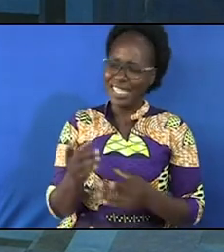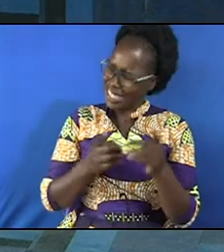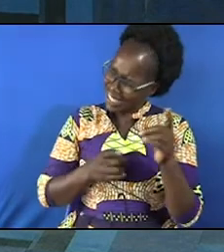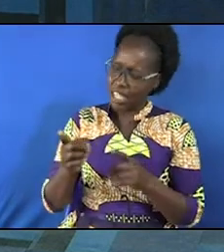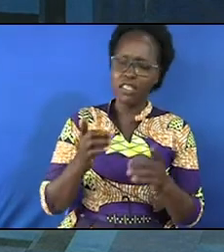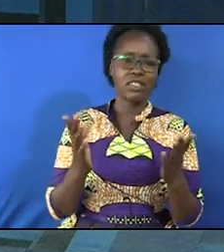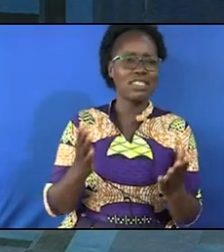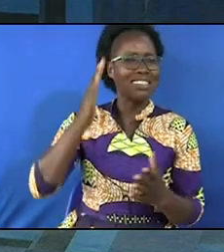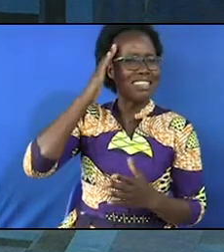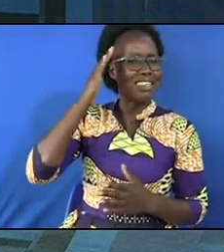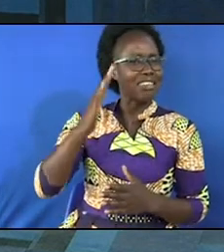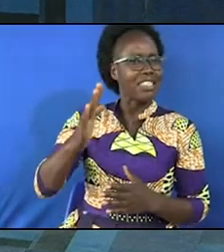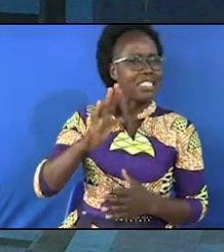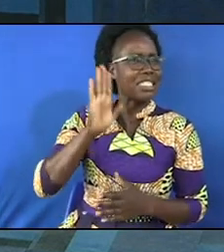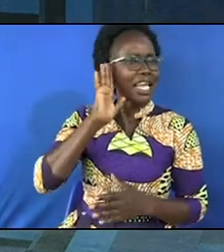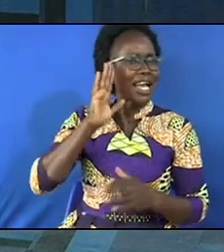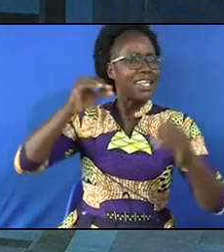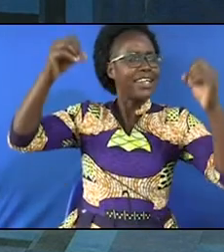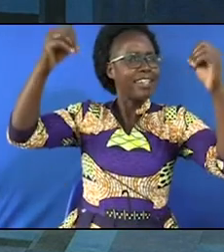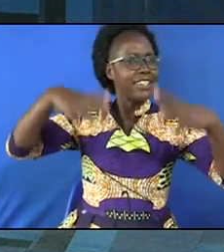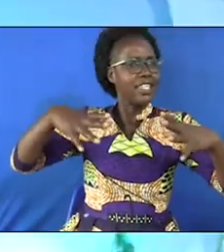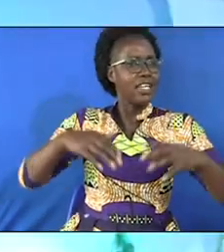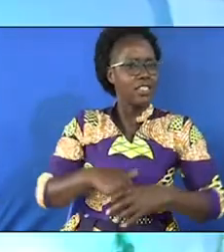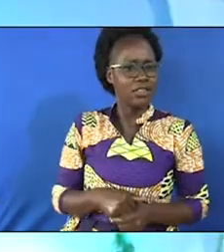she heard me clearly